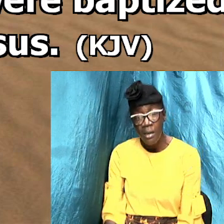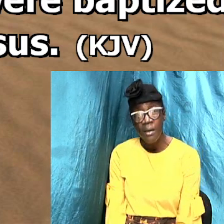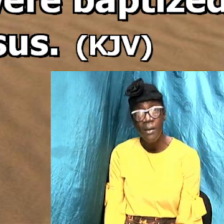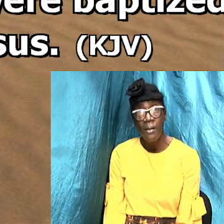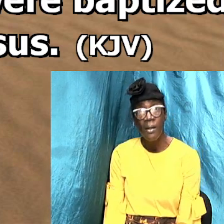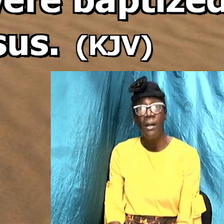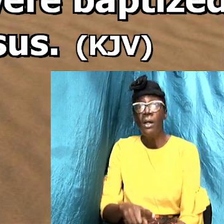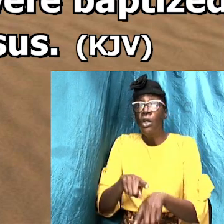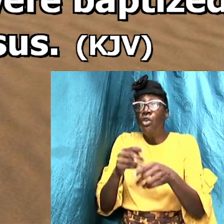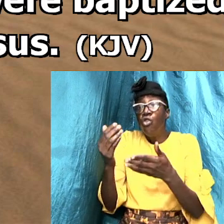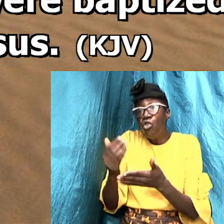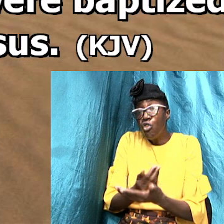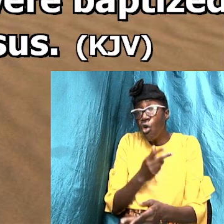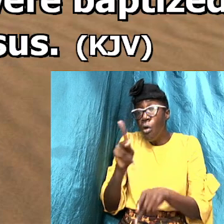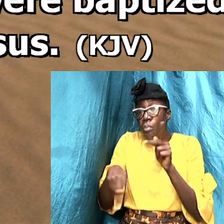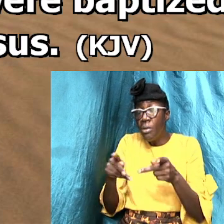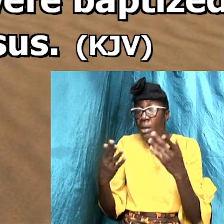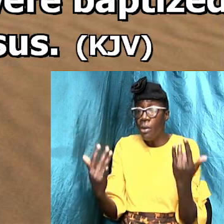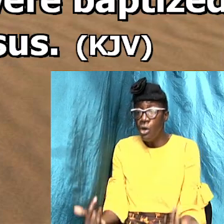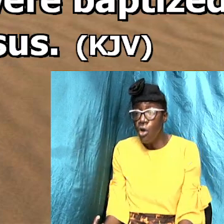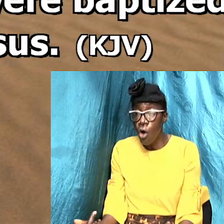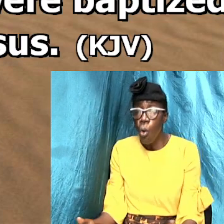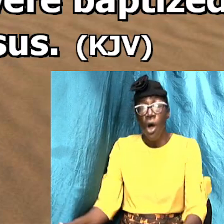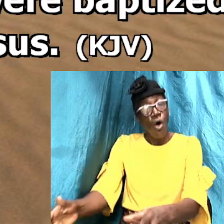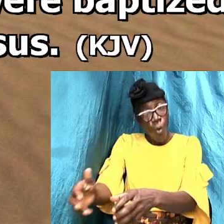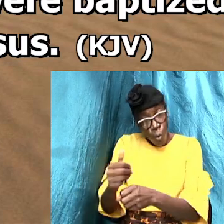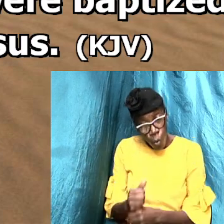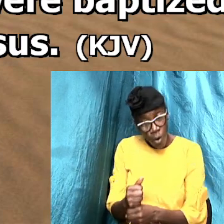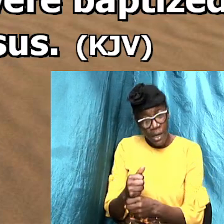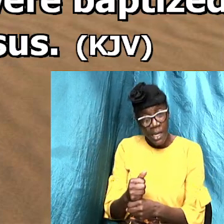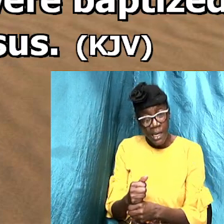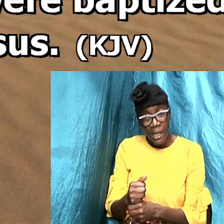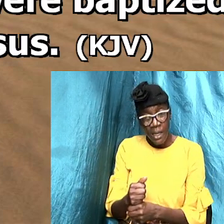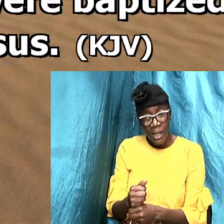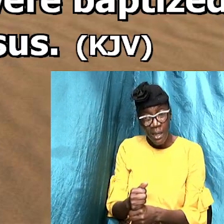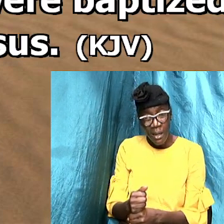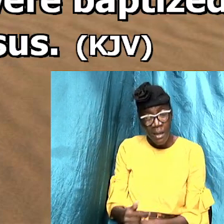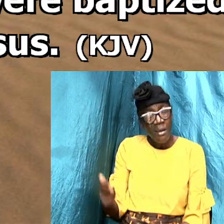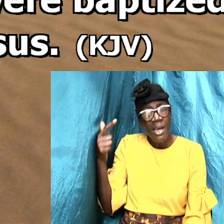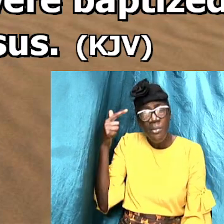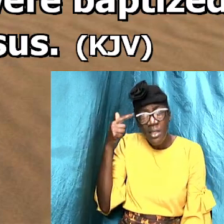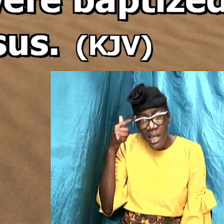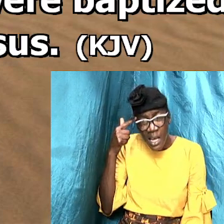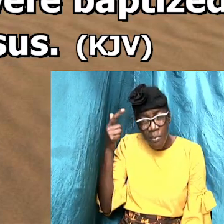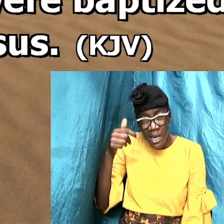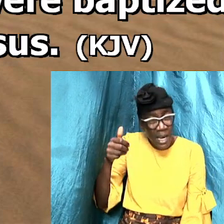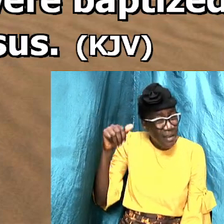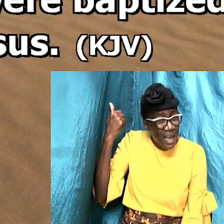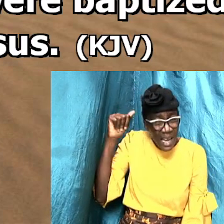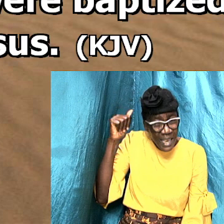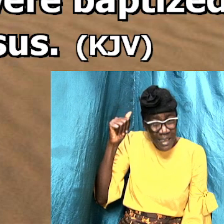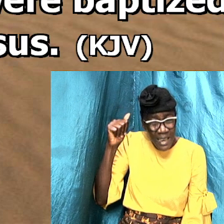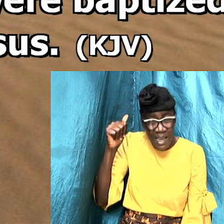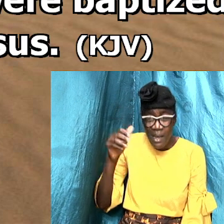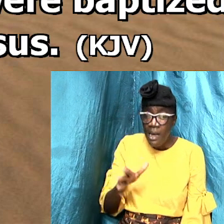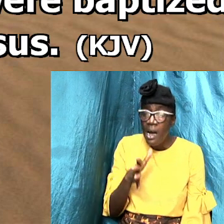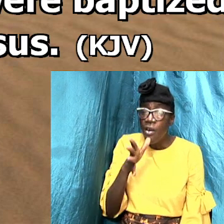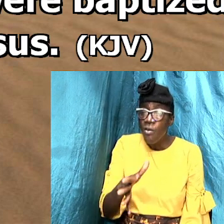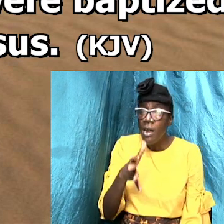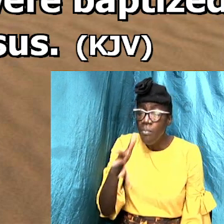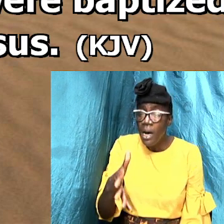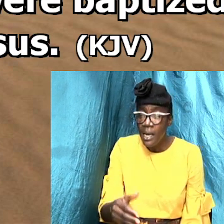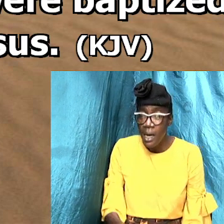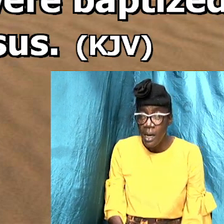and some folks today they are holding to tradition because the auntie and the grandma and the grandpa and the